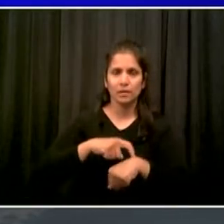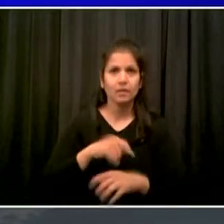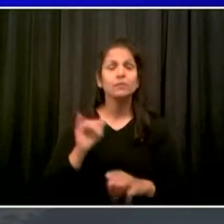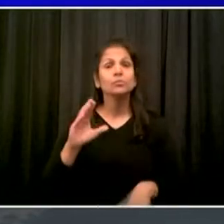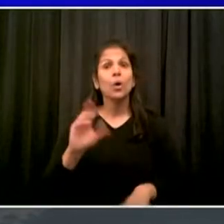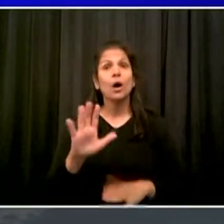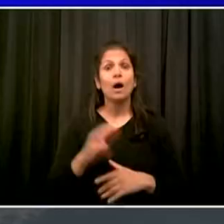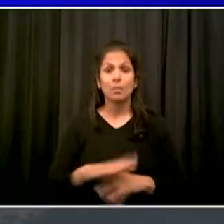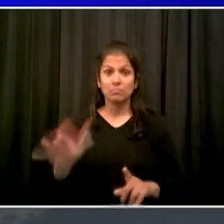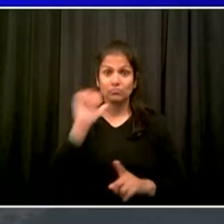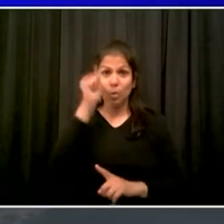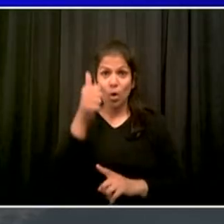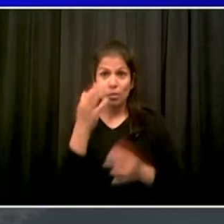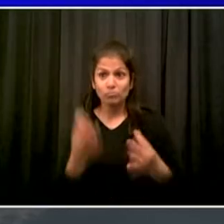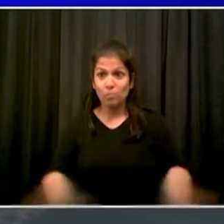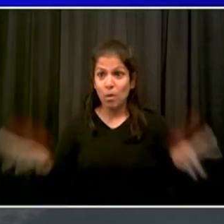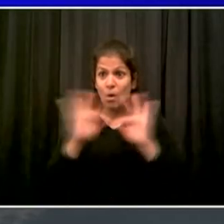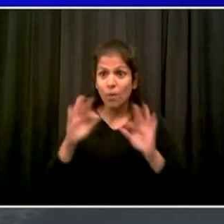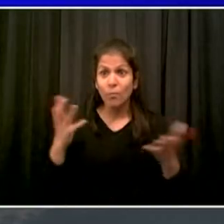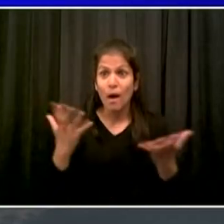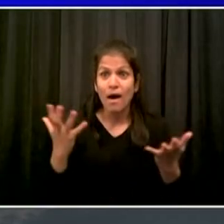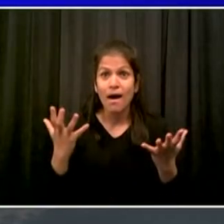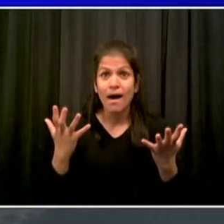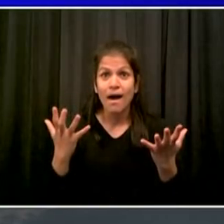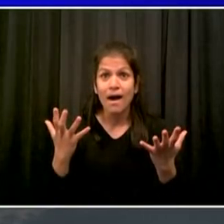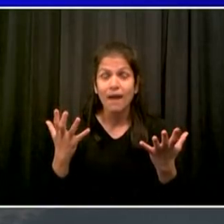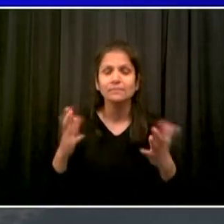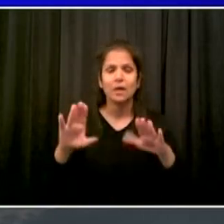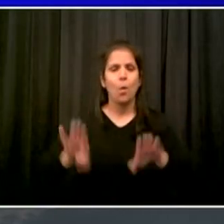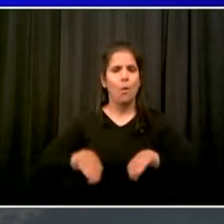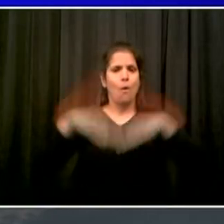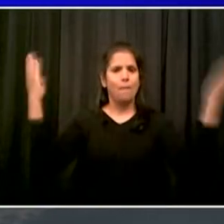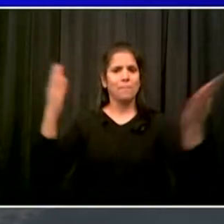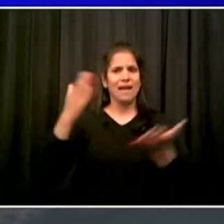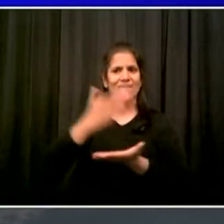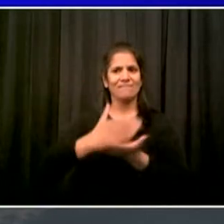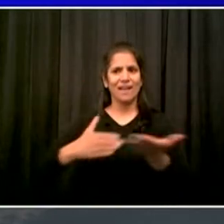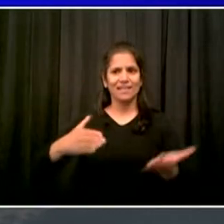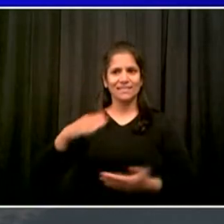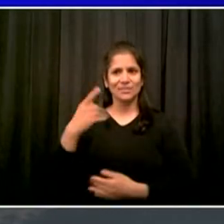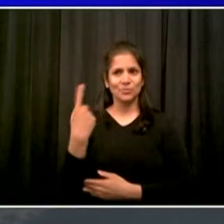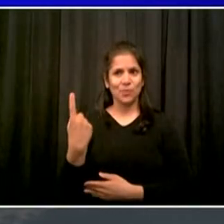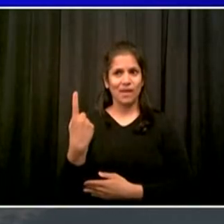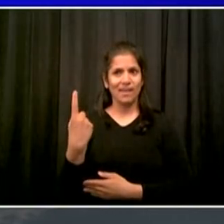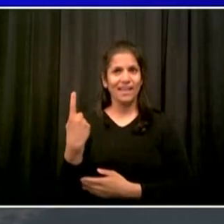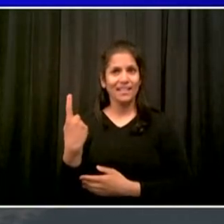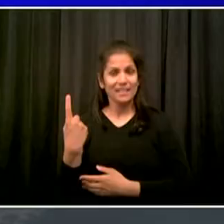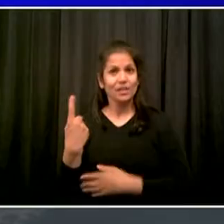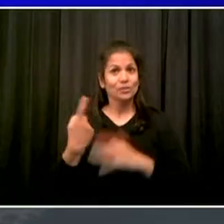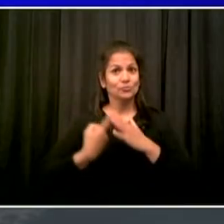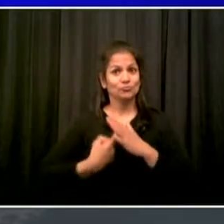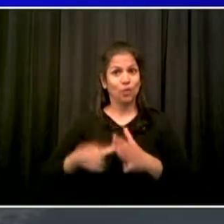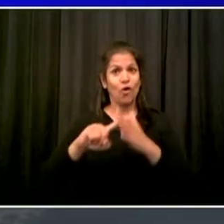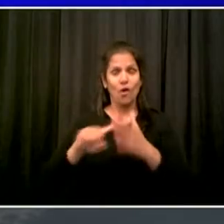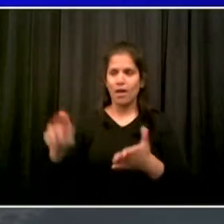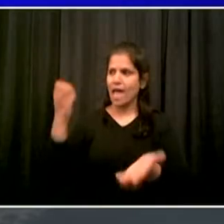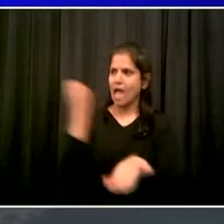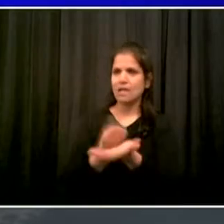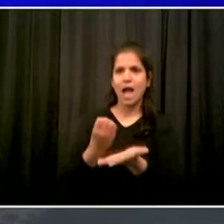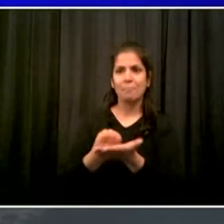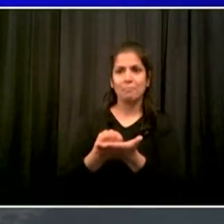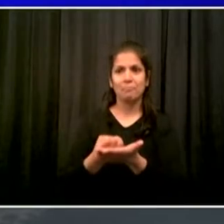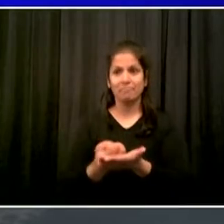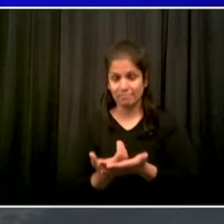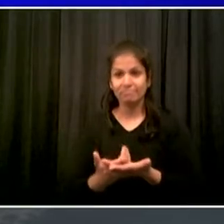economy, the restart of people's livelihoods. And we should all feel this is a moment that every New